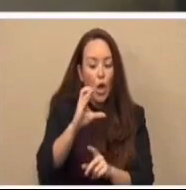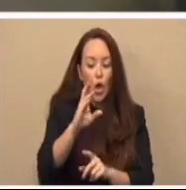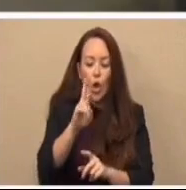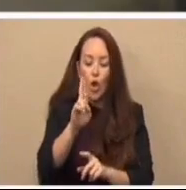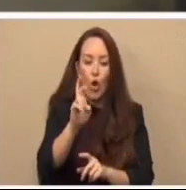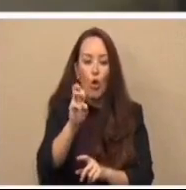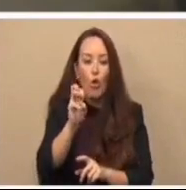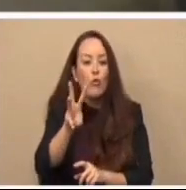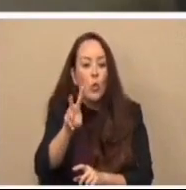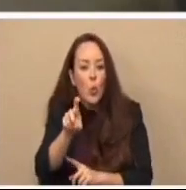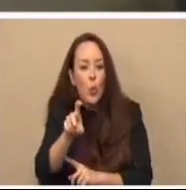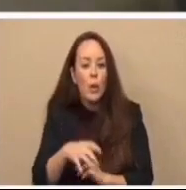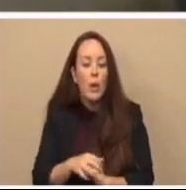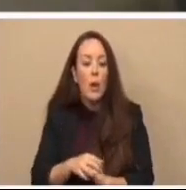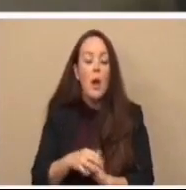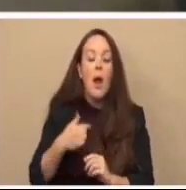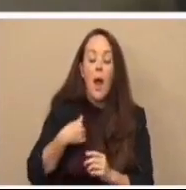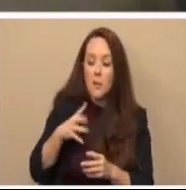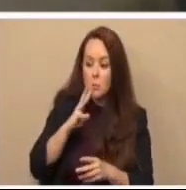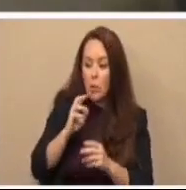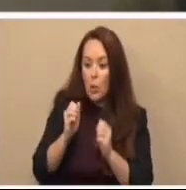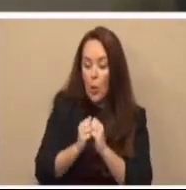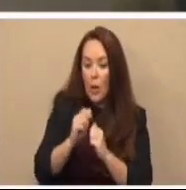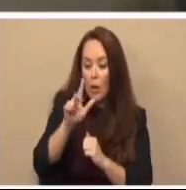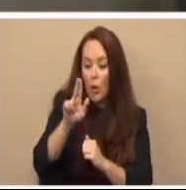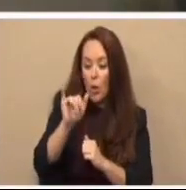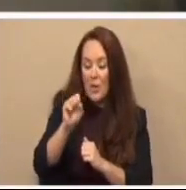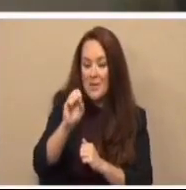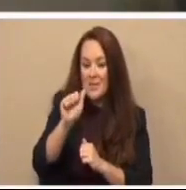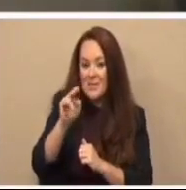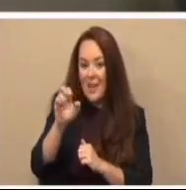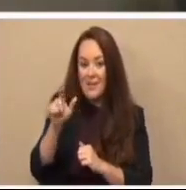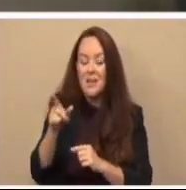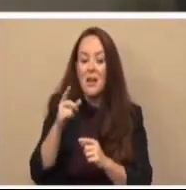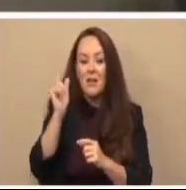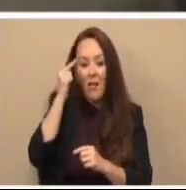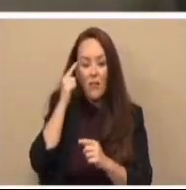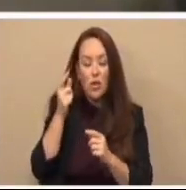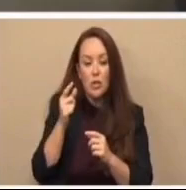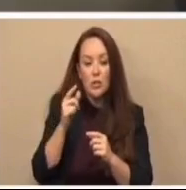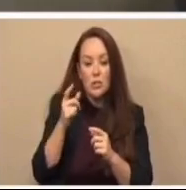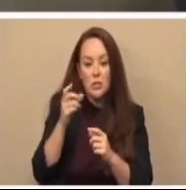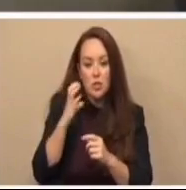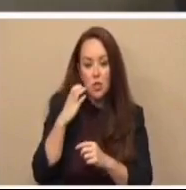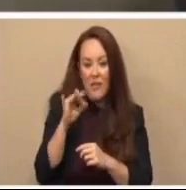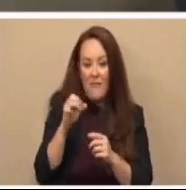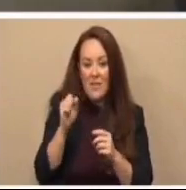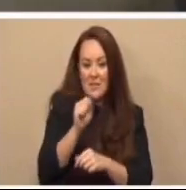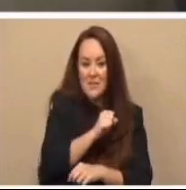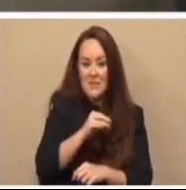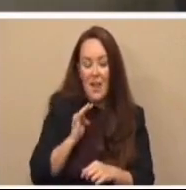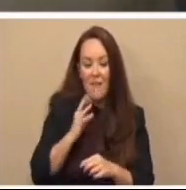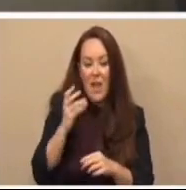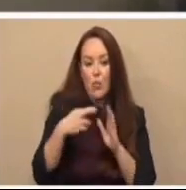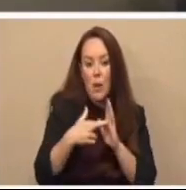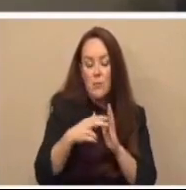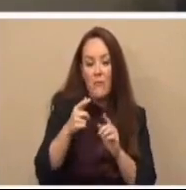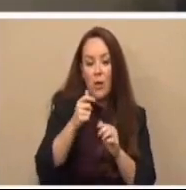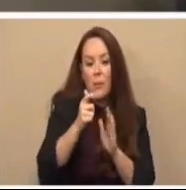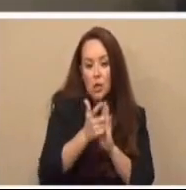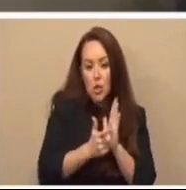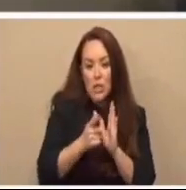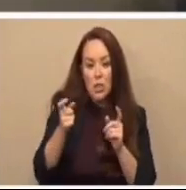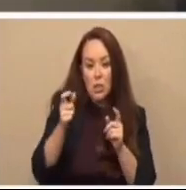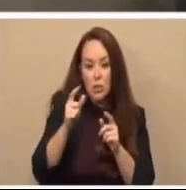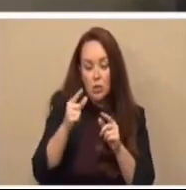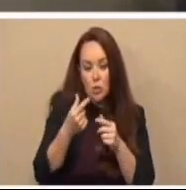I have the opportunity to speak to Luis Sainz, the governor's chief of staff, along with a representative from the attorney general's